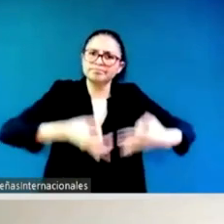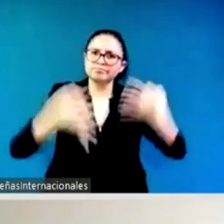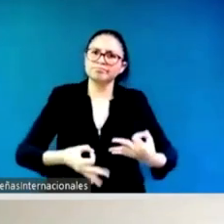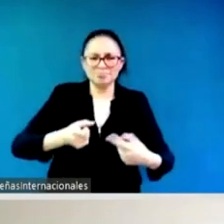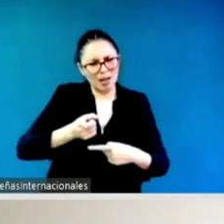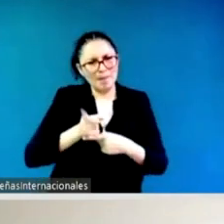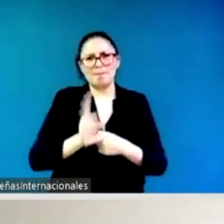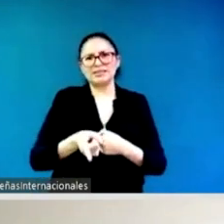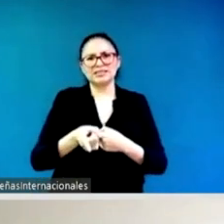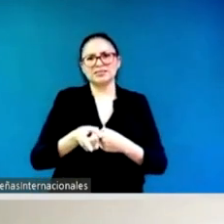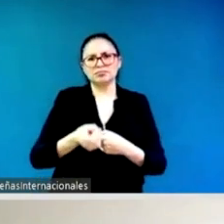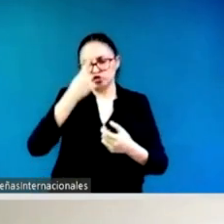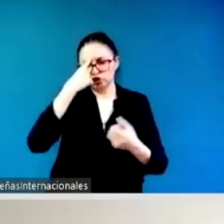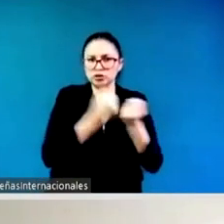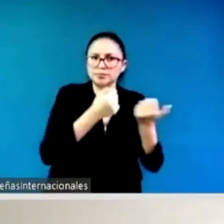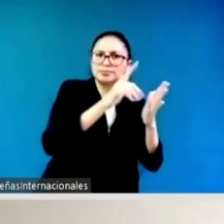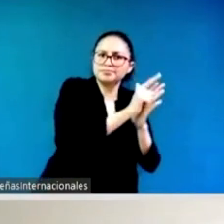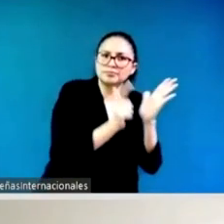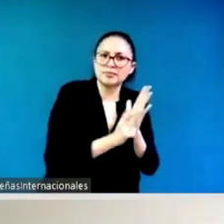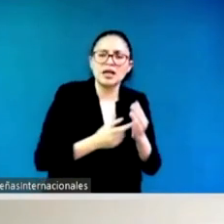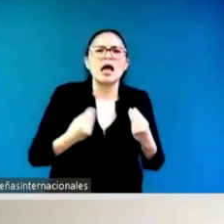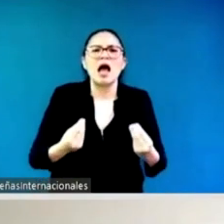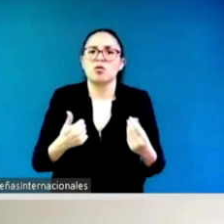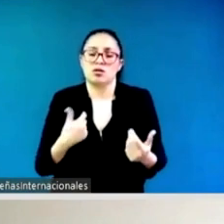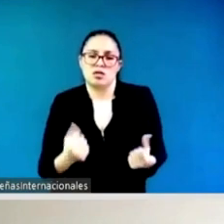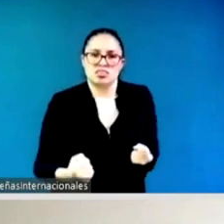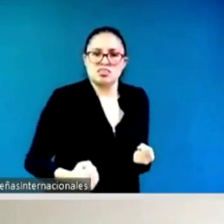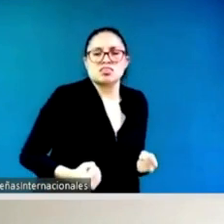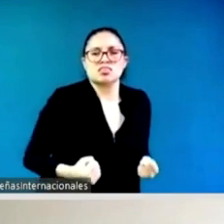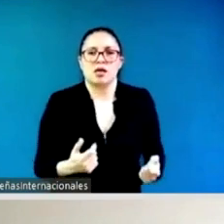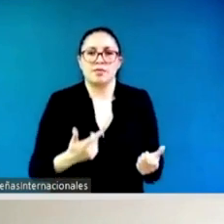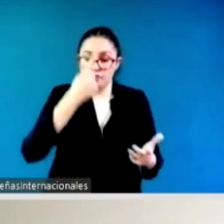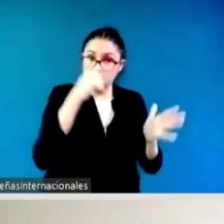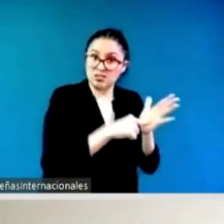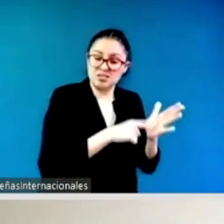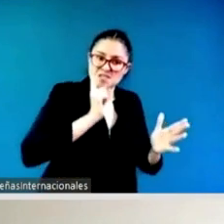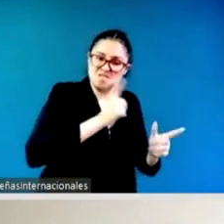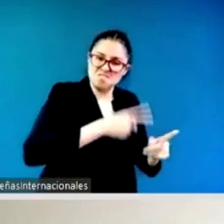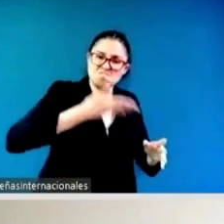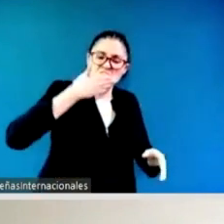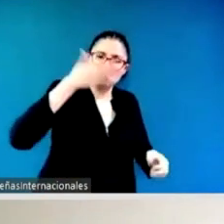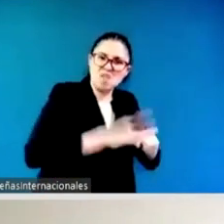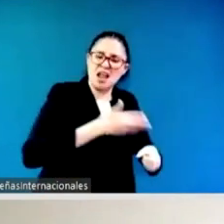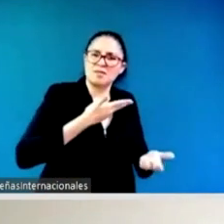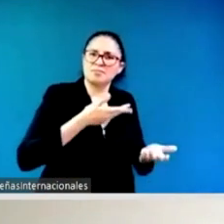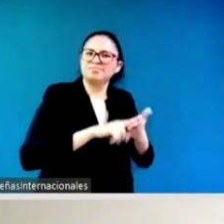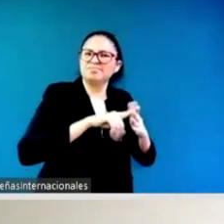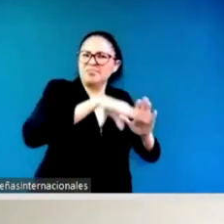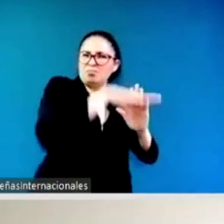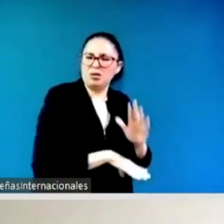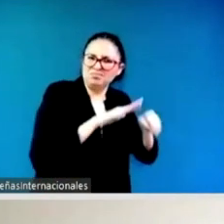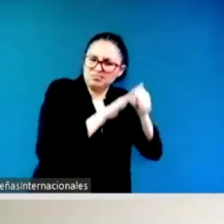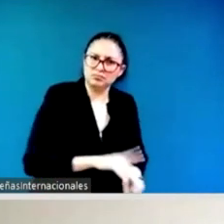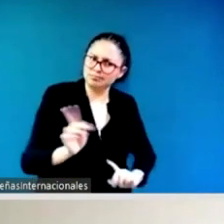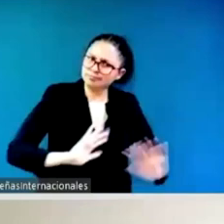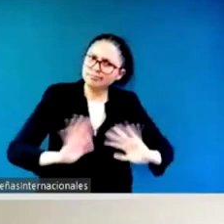um uh activists and even to commit violence against activists um there is also a need